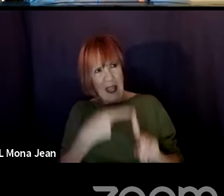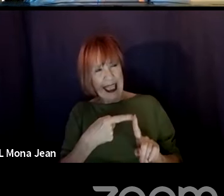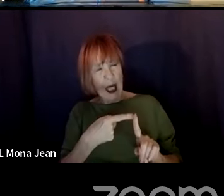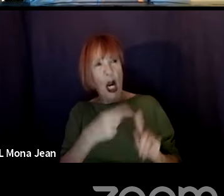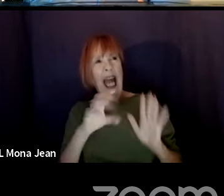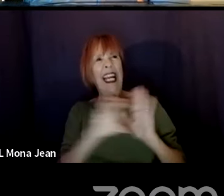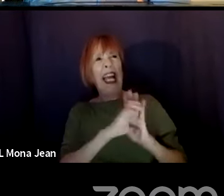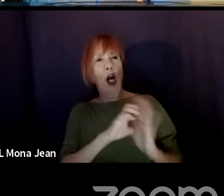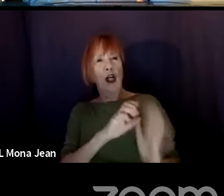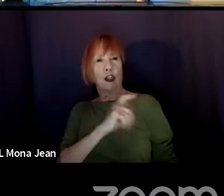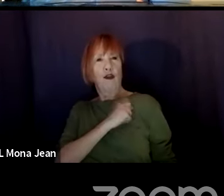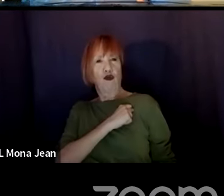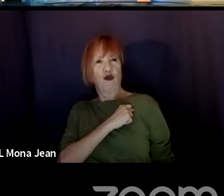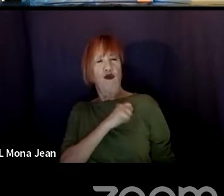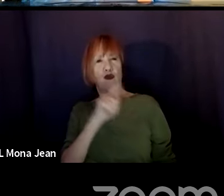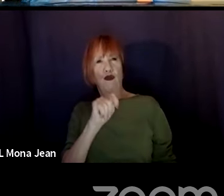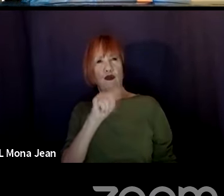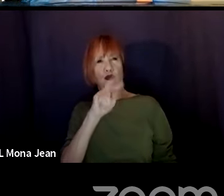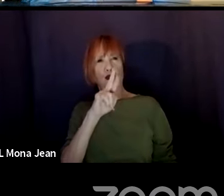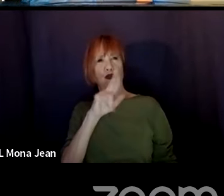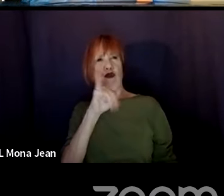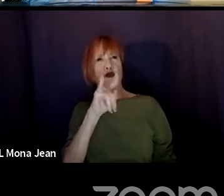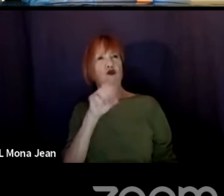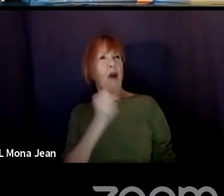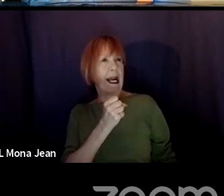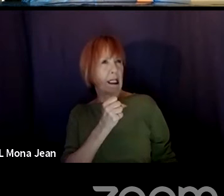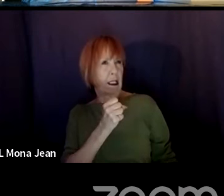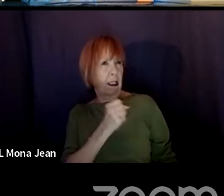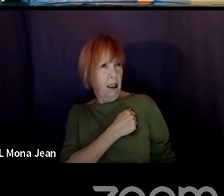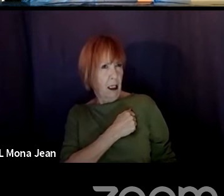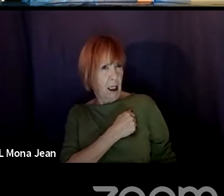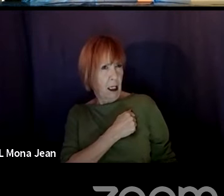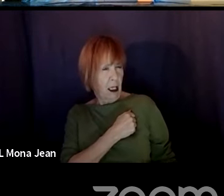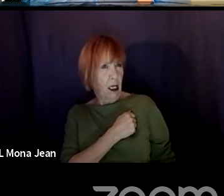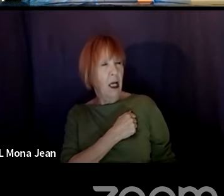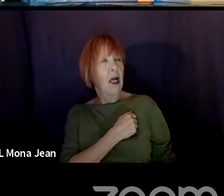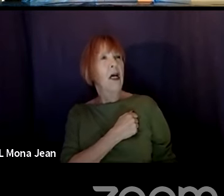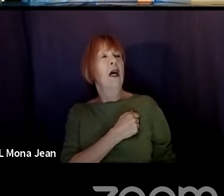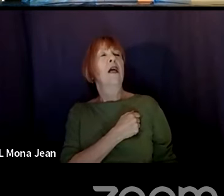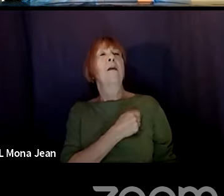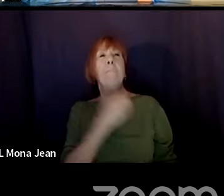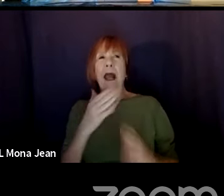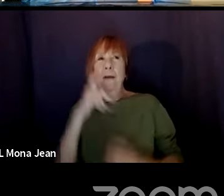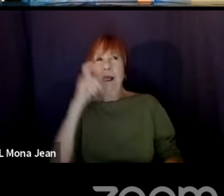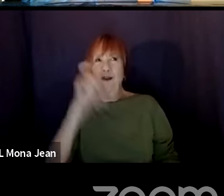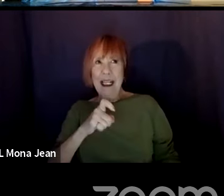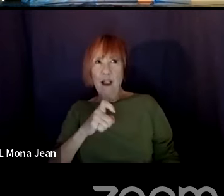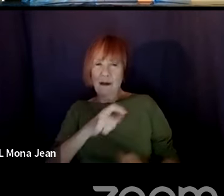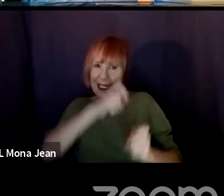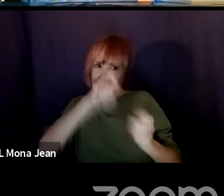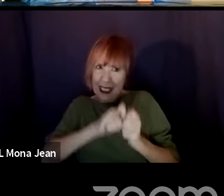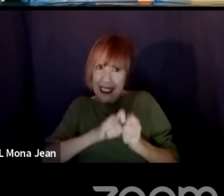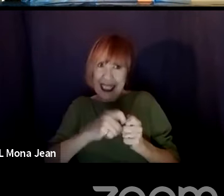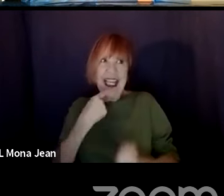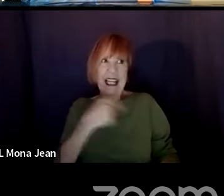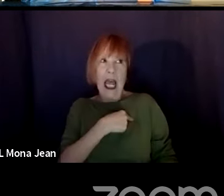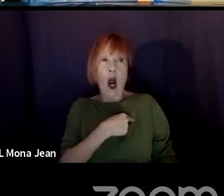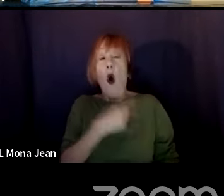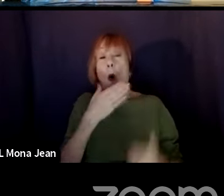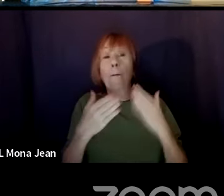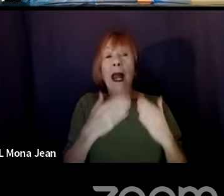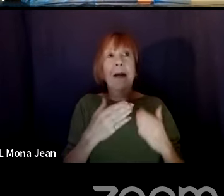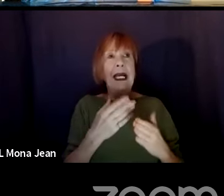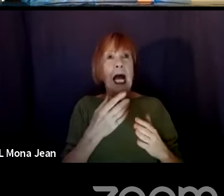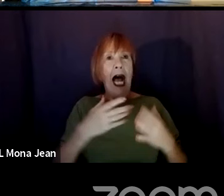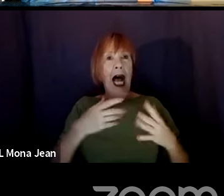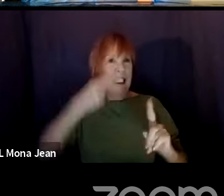might need to be specifically pointed out. Someone's wearing a specific blouse or has